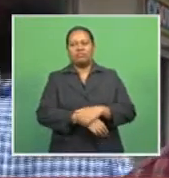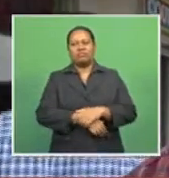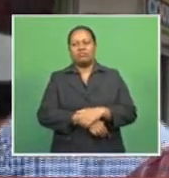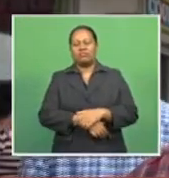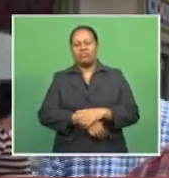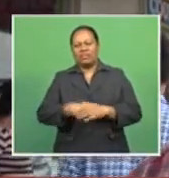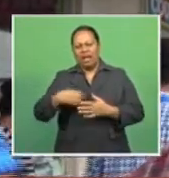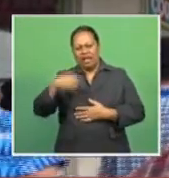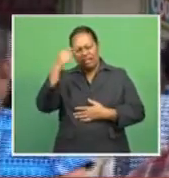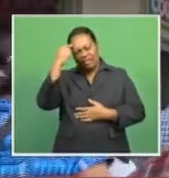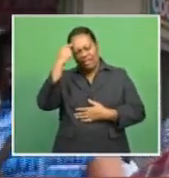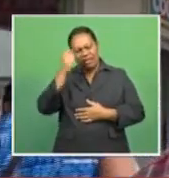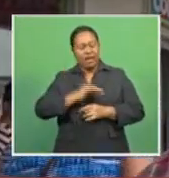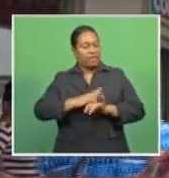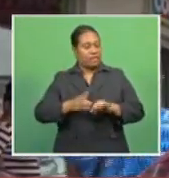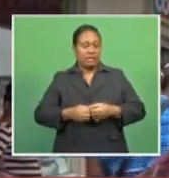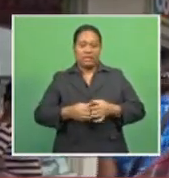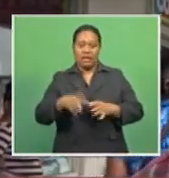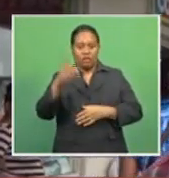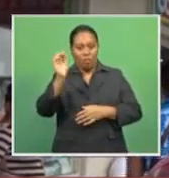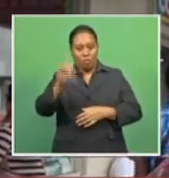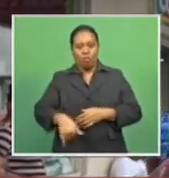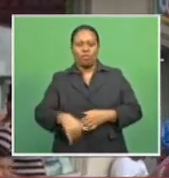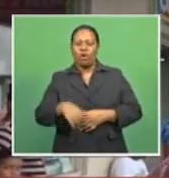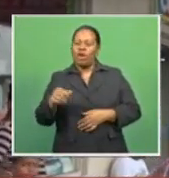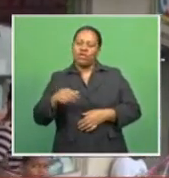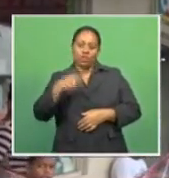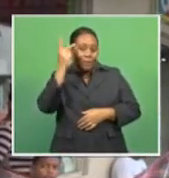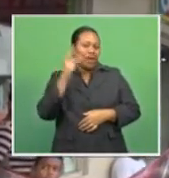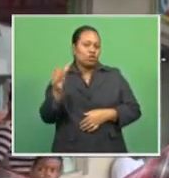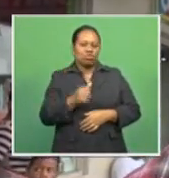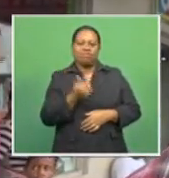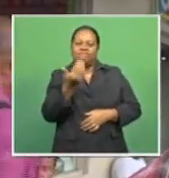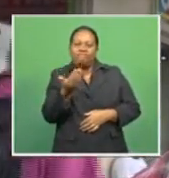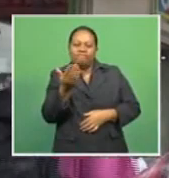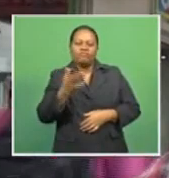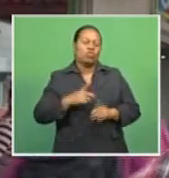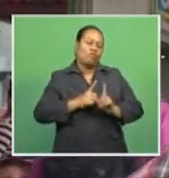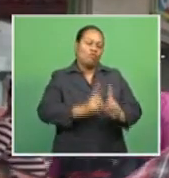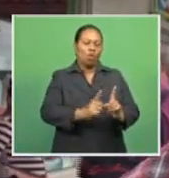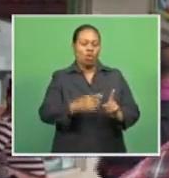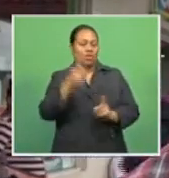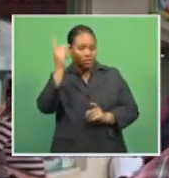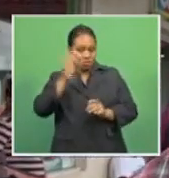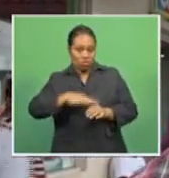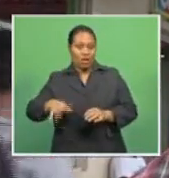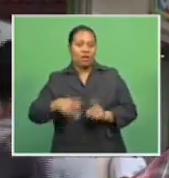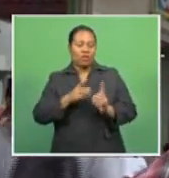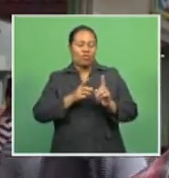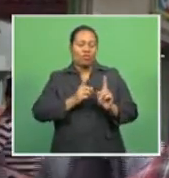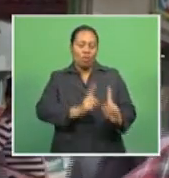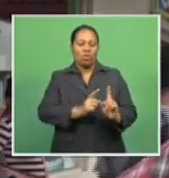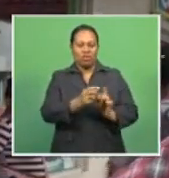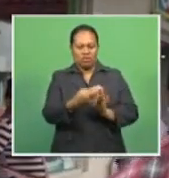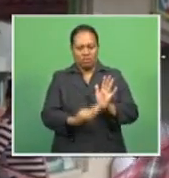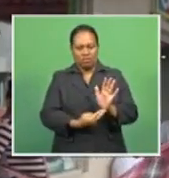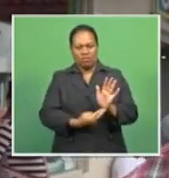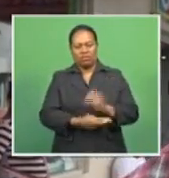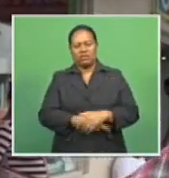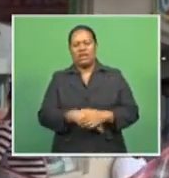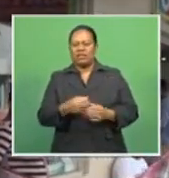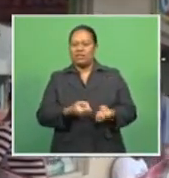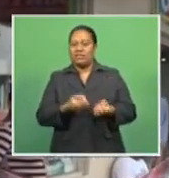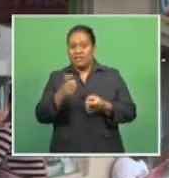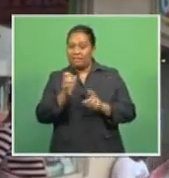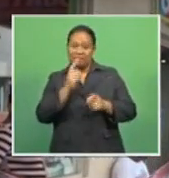I think everything starts from home and parents should urge their children to follow the laws in place but if they continue to do this, then it's in the hands of